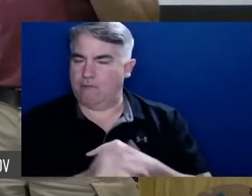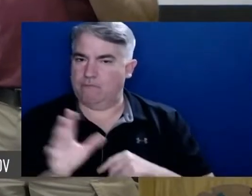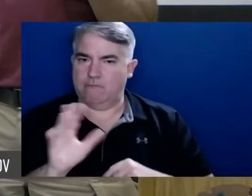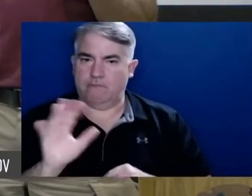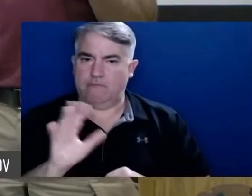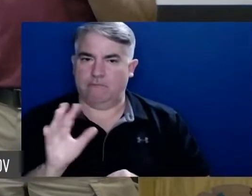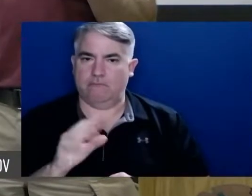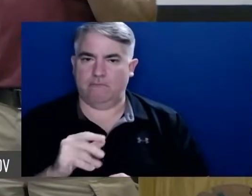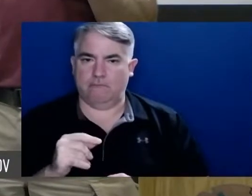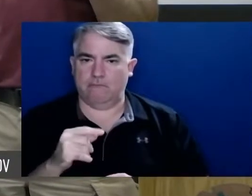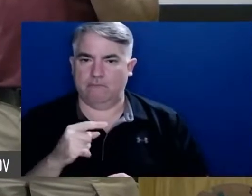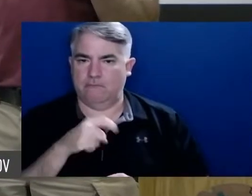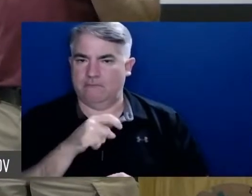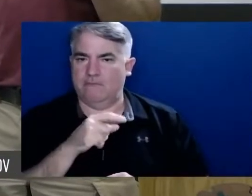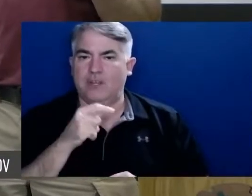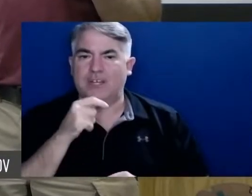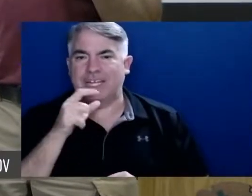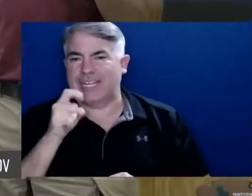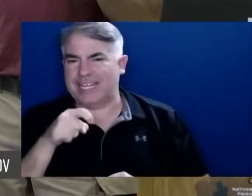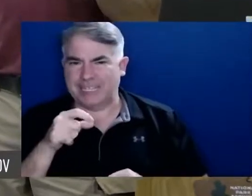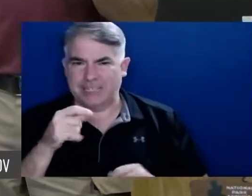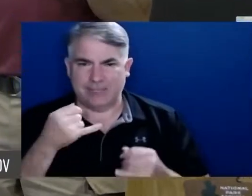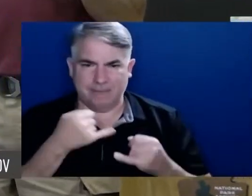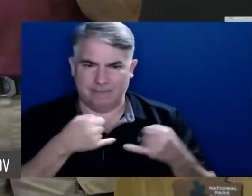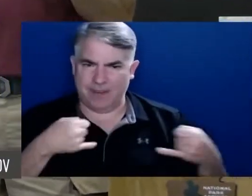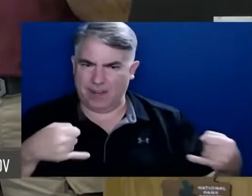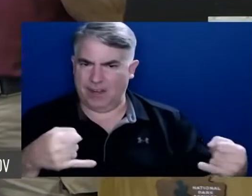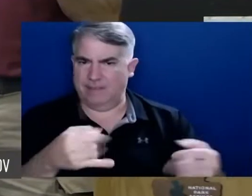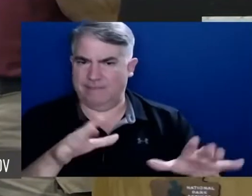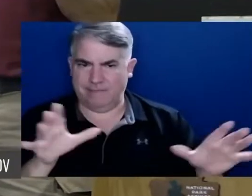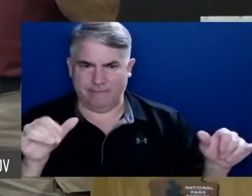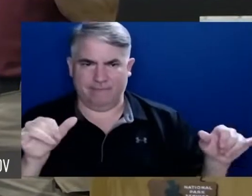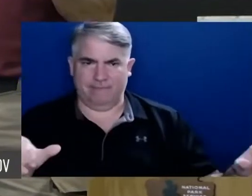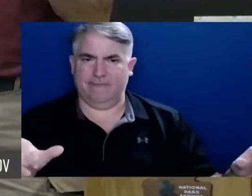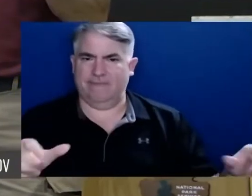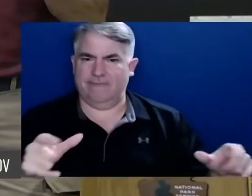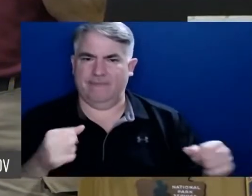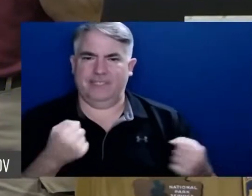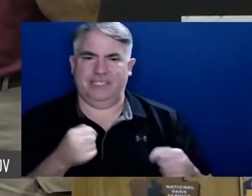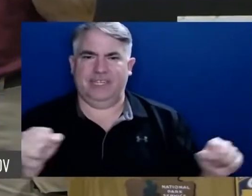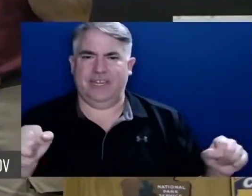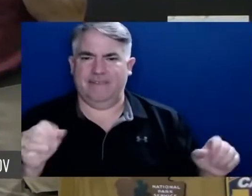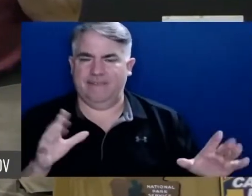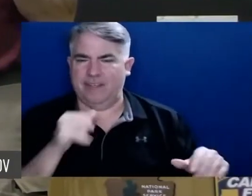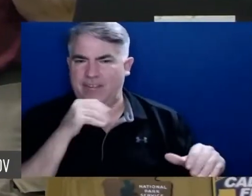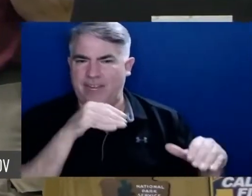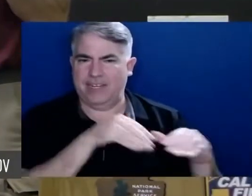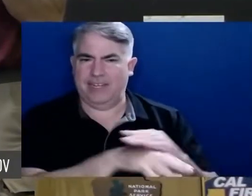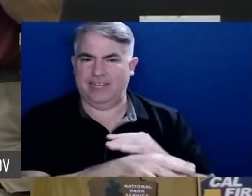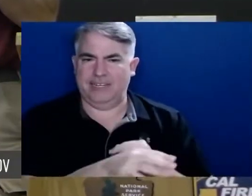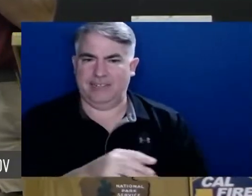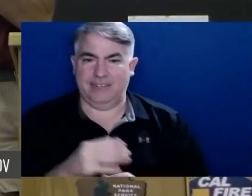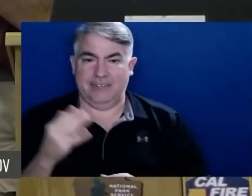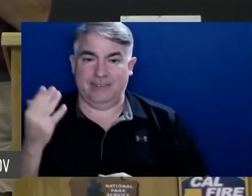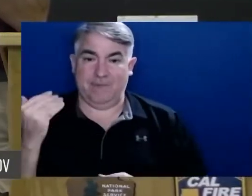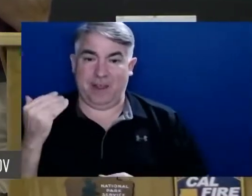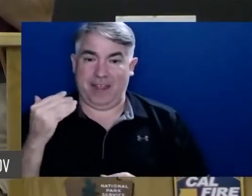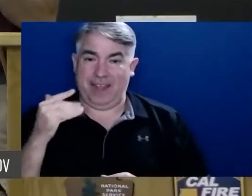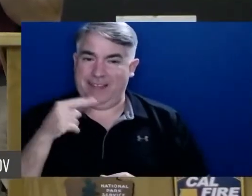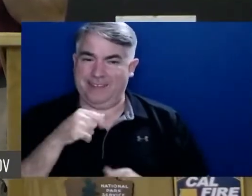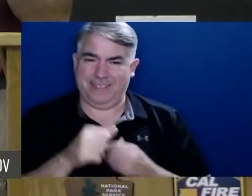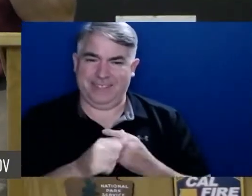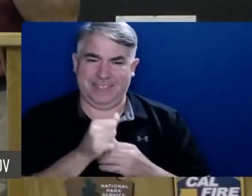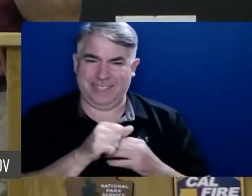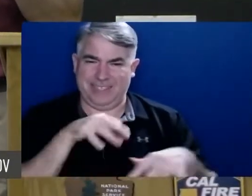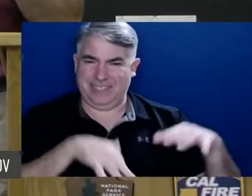that line and make sure it cannot come out. Just due to the fact that it's it's pretty dangerous terrain and the more they walk around